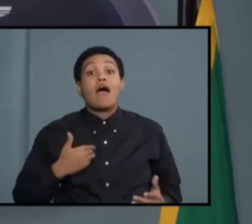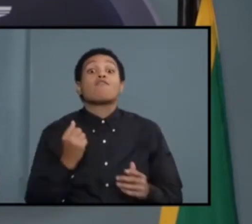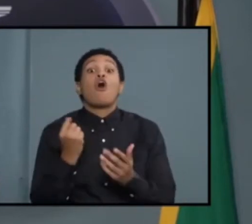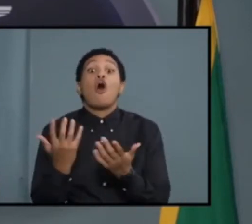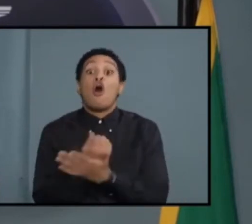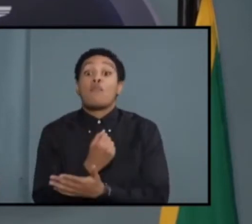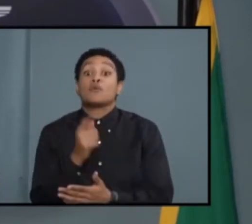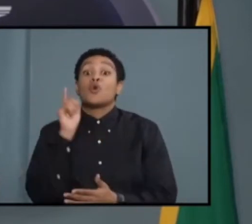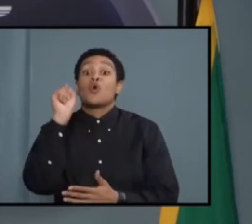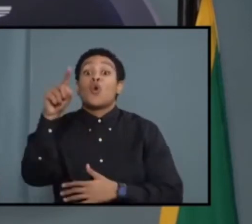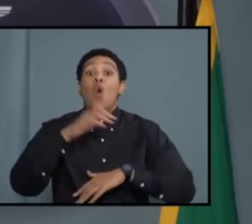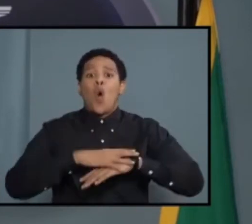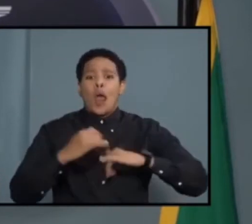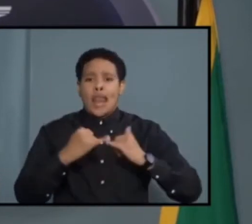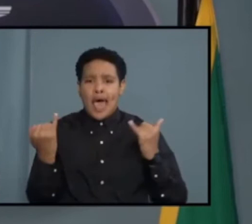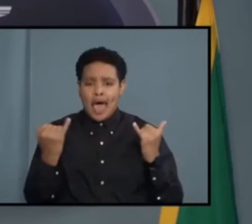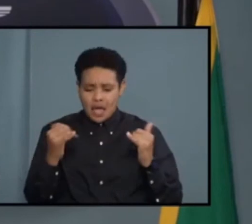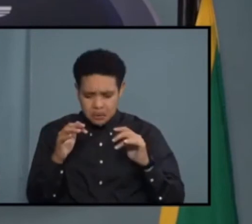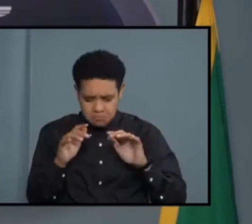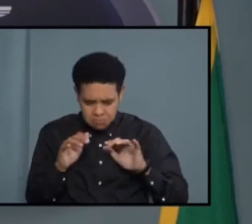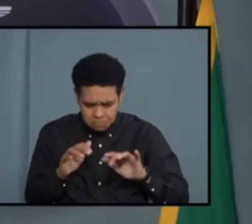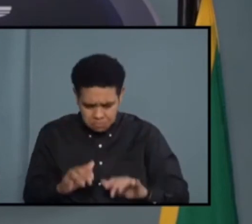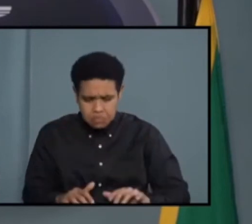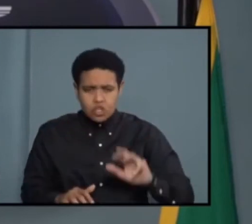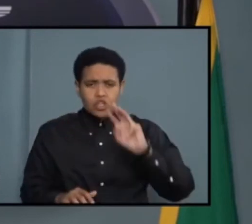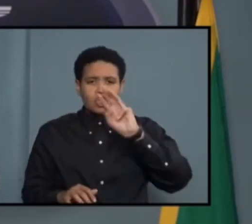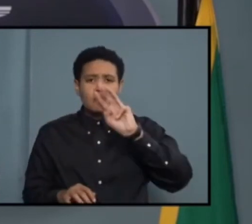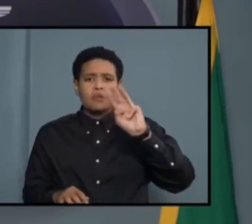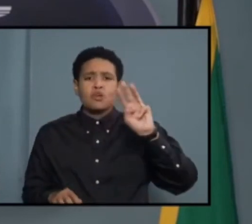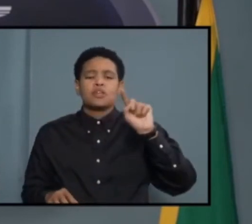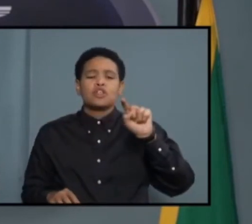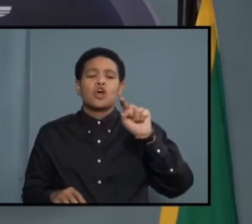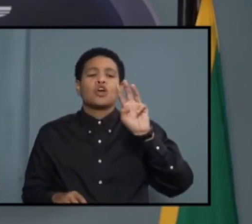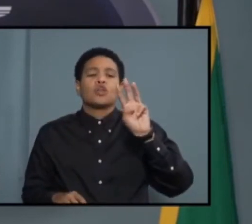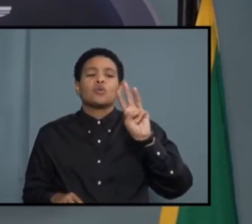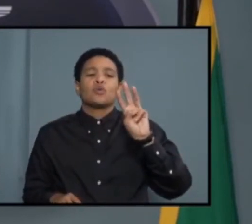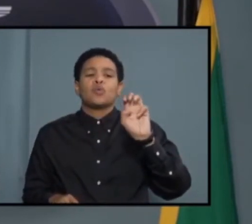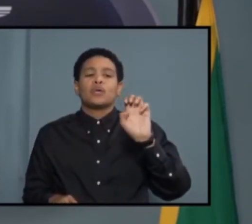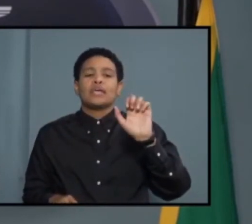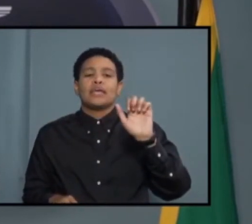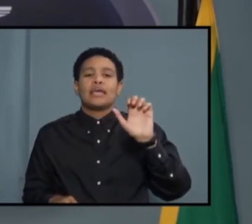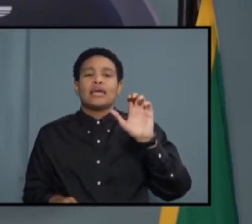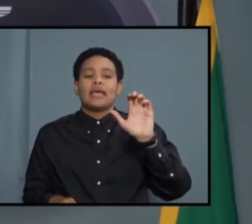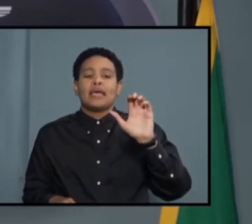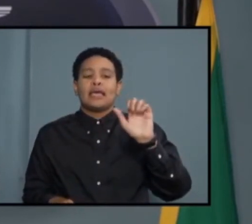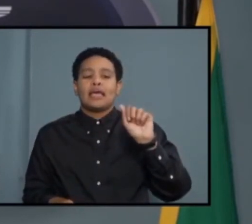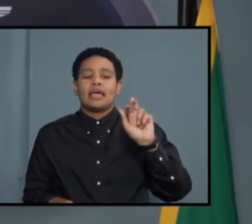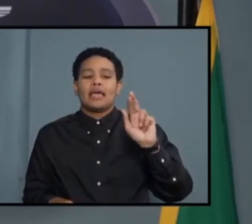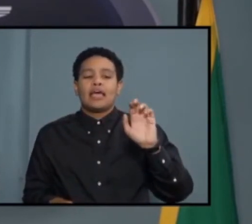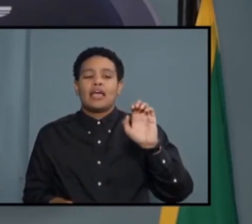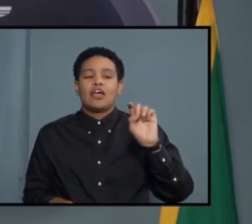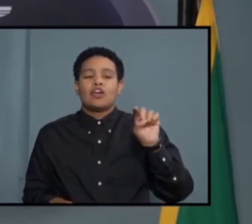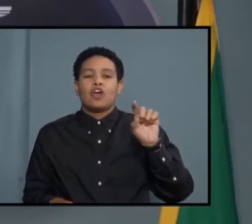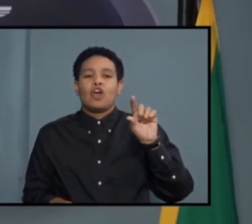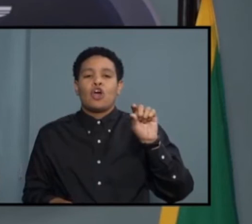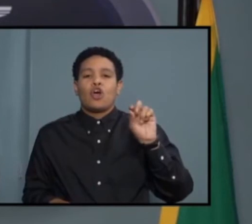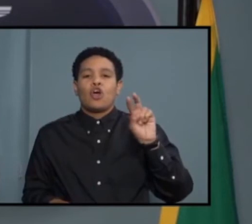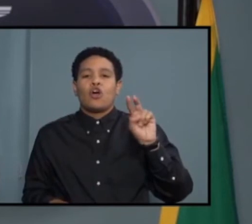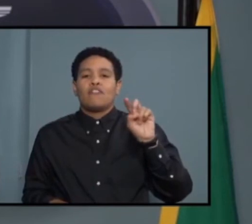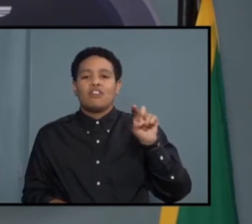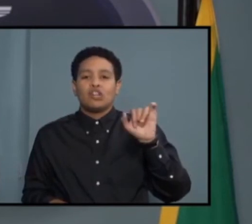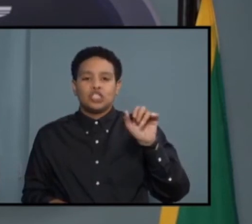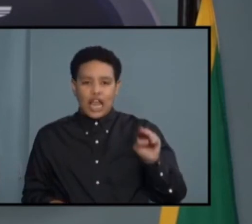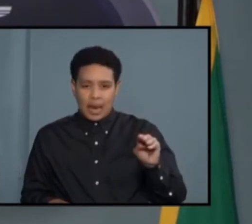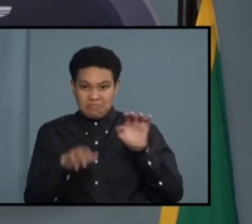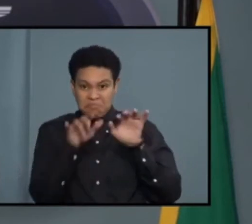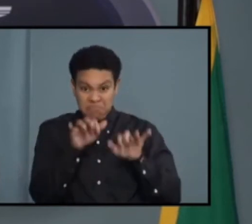platform at www.wecare.gov.jm and click on the check,